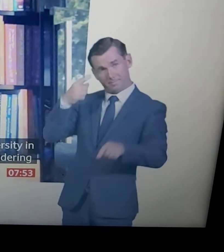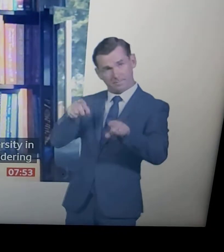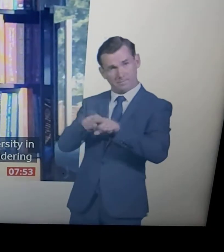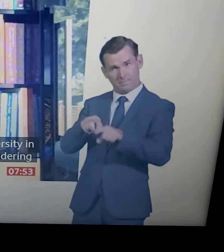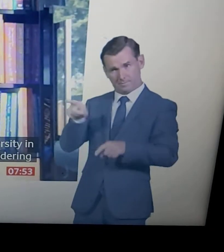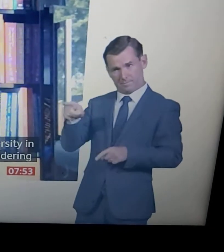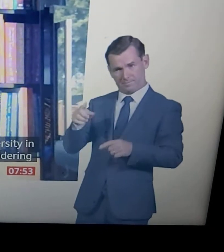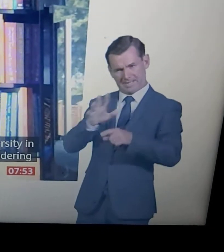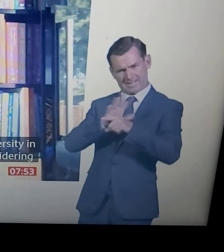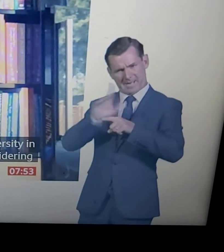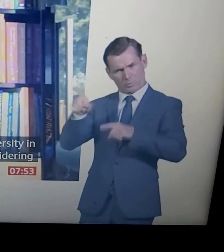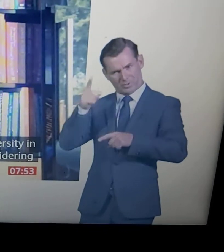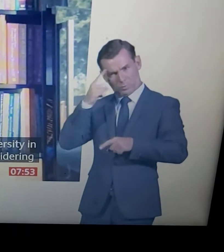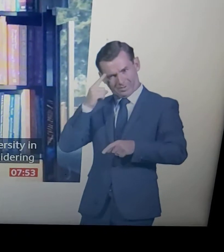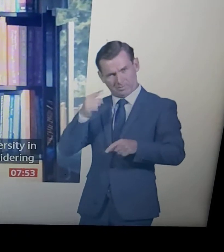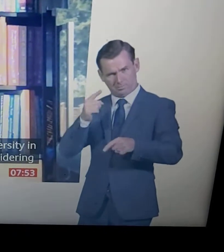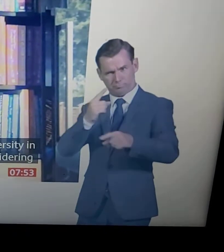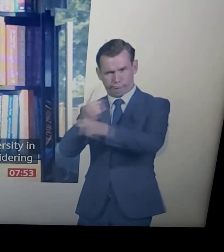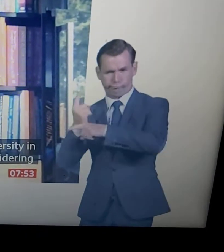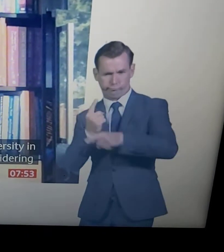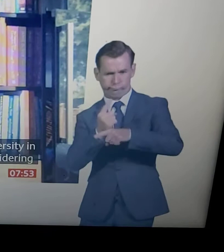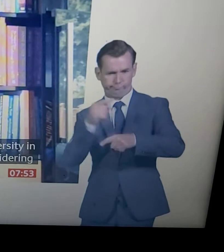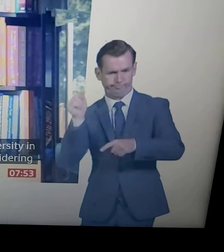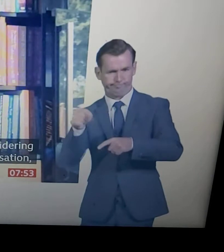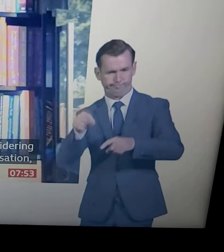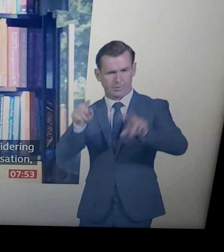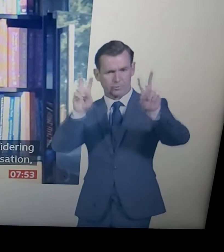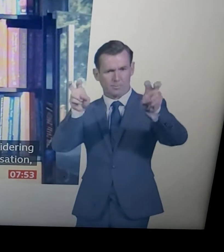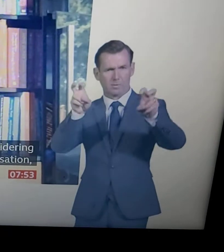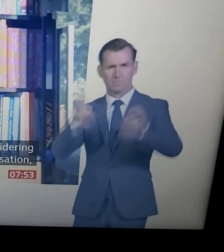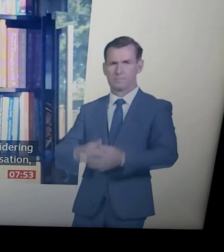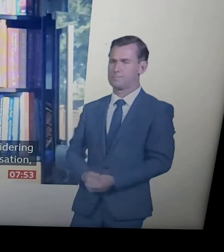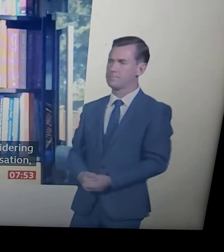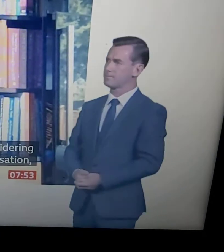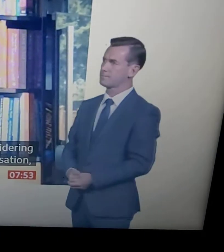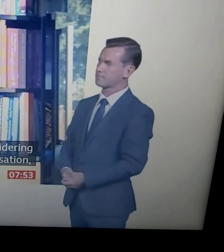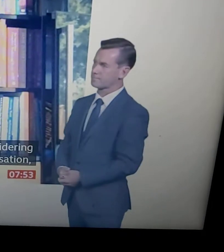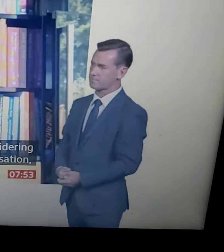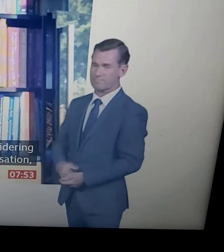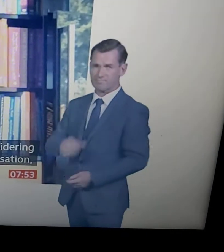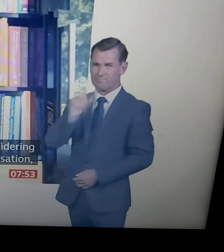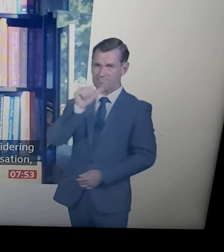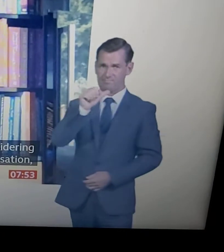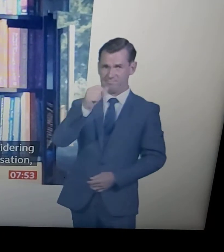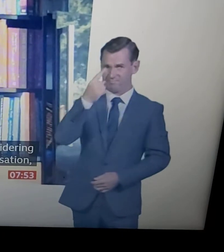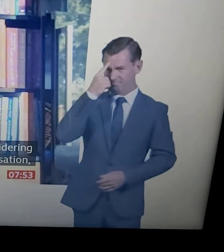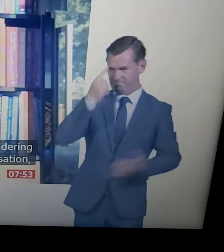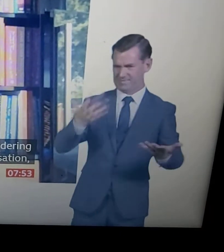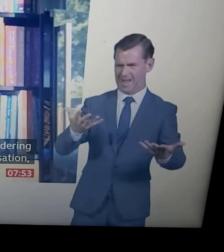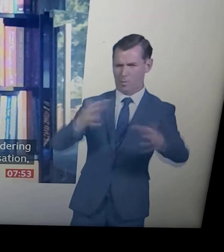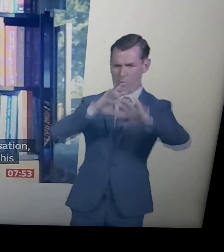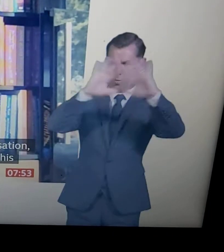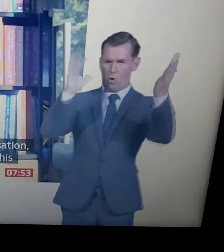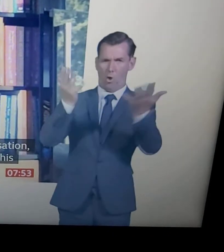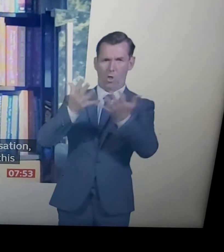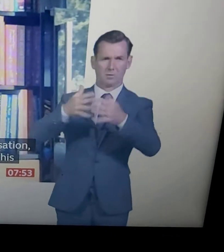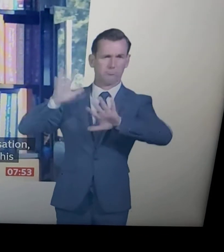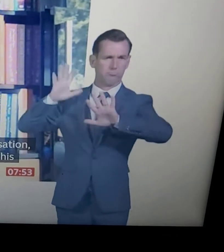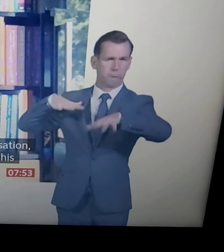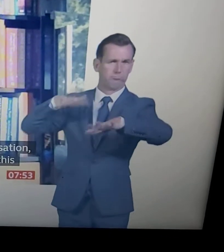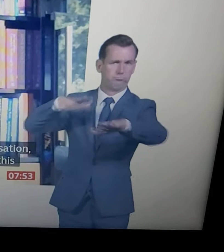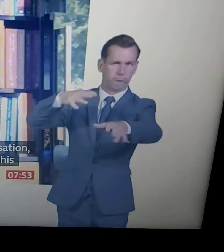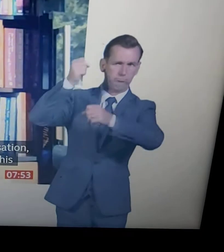fashion showcase? I think so. I think that the protests happening globally have kick-started much-needed conversation